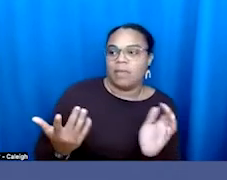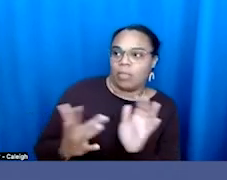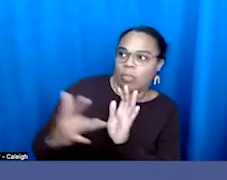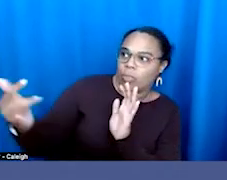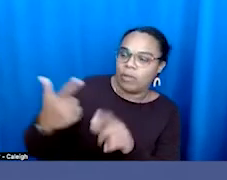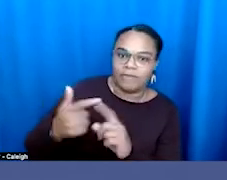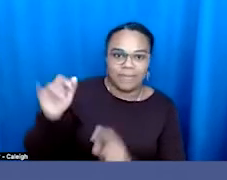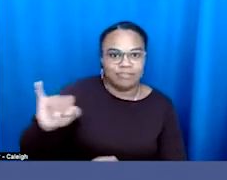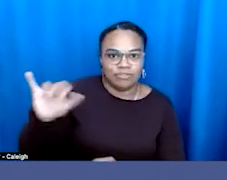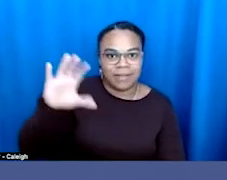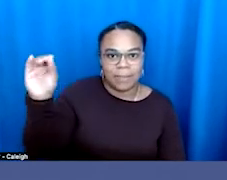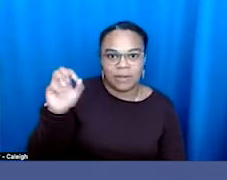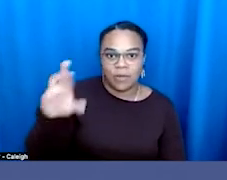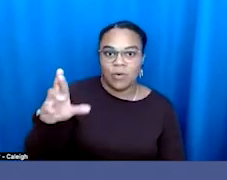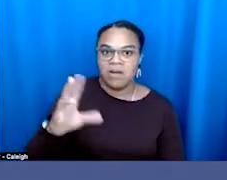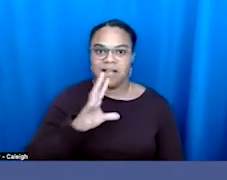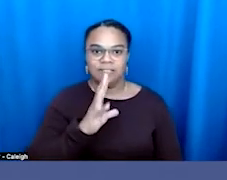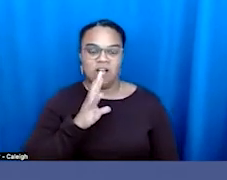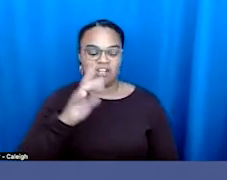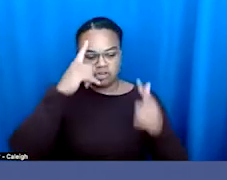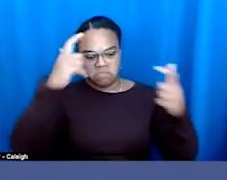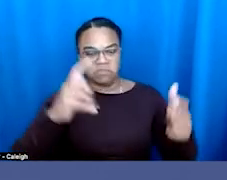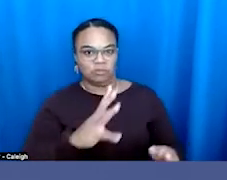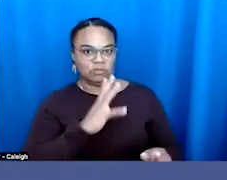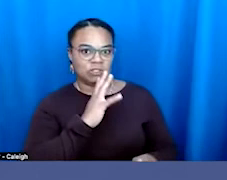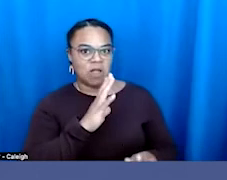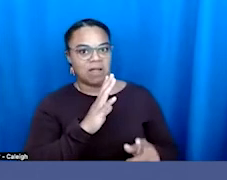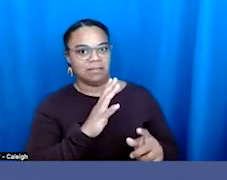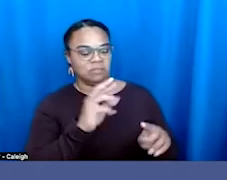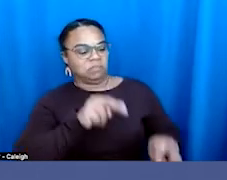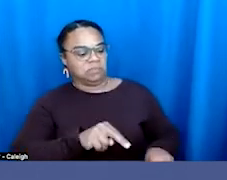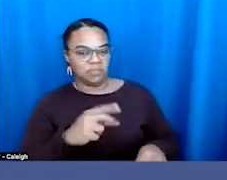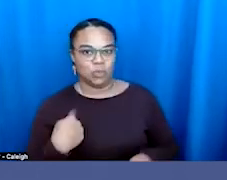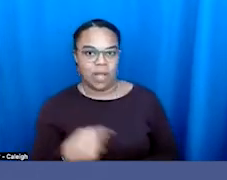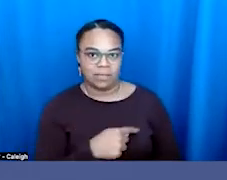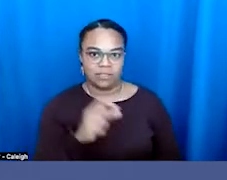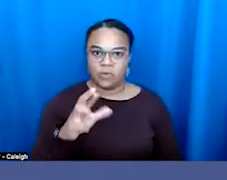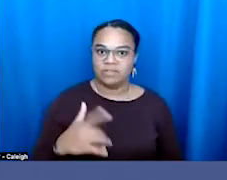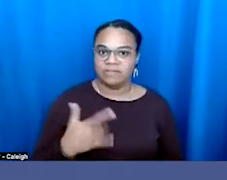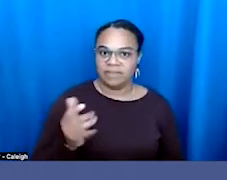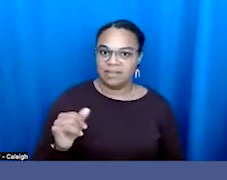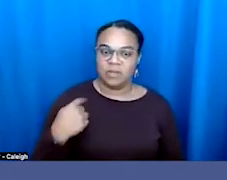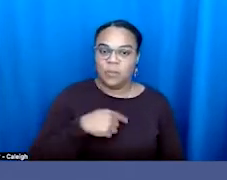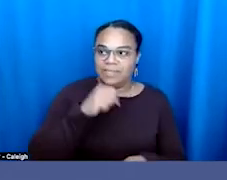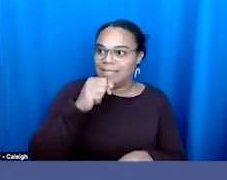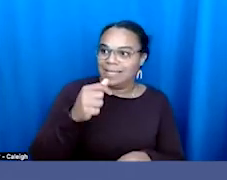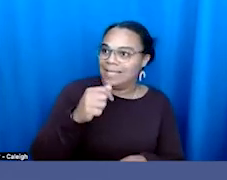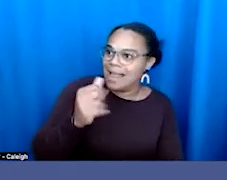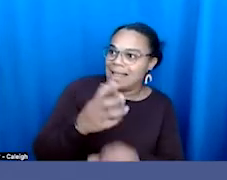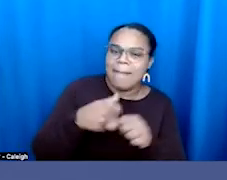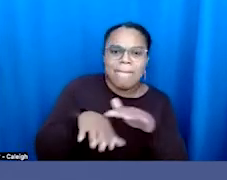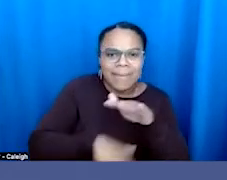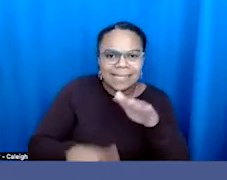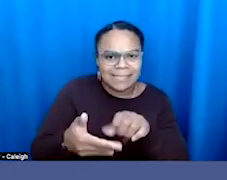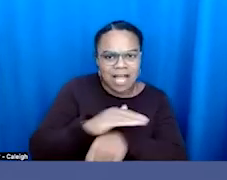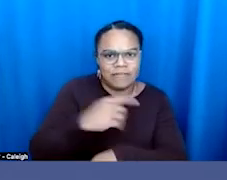talked down to by a doctor, or to not be able to get some basic coverage that we